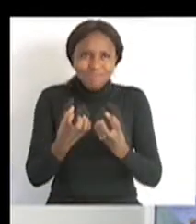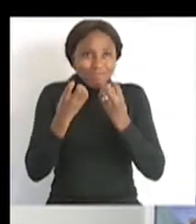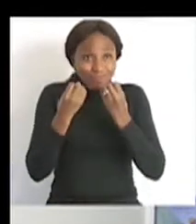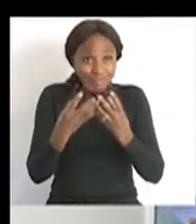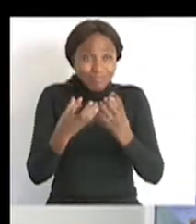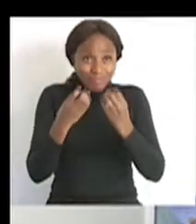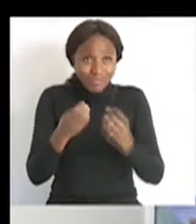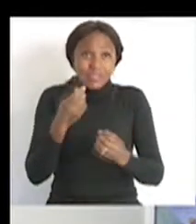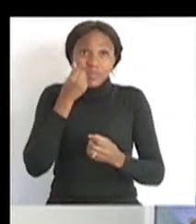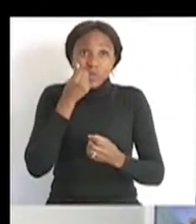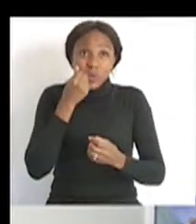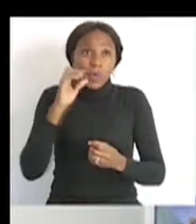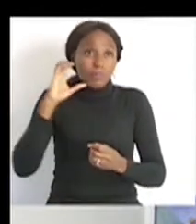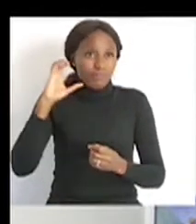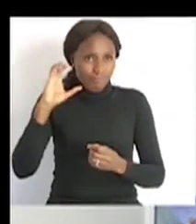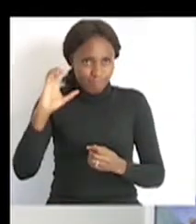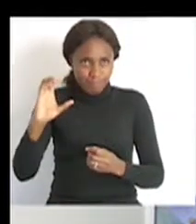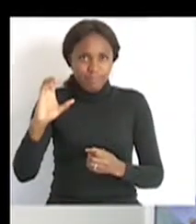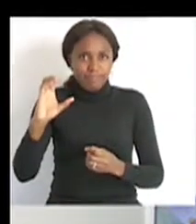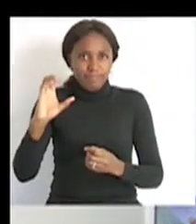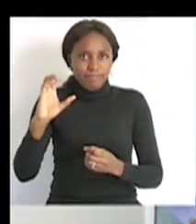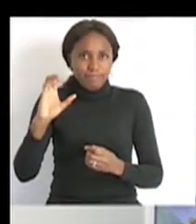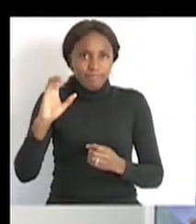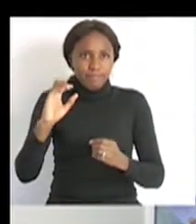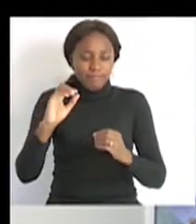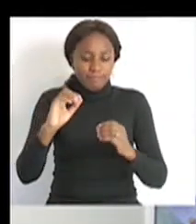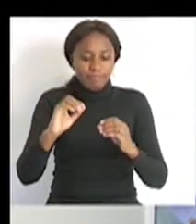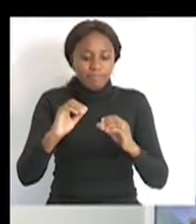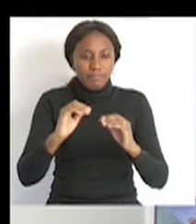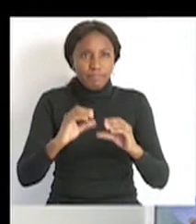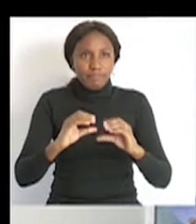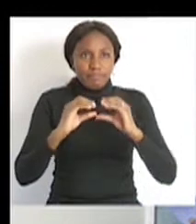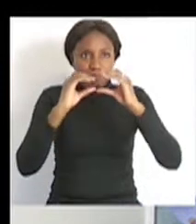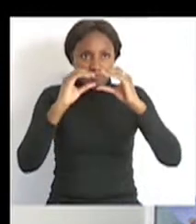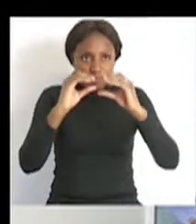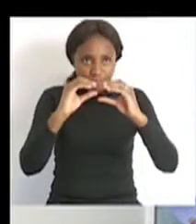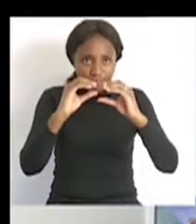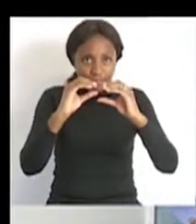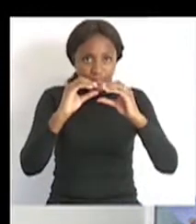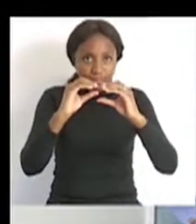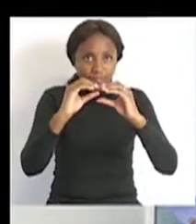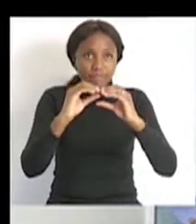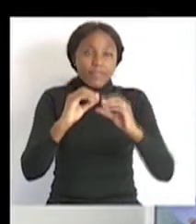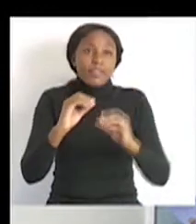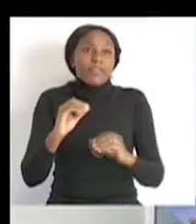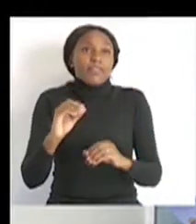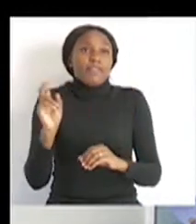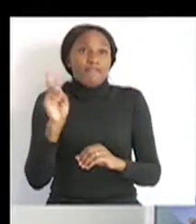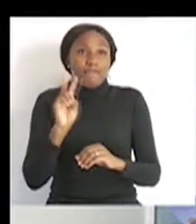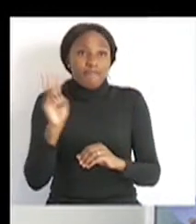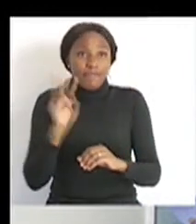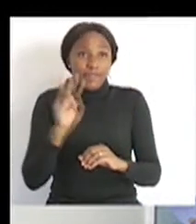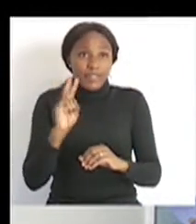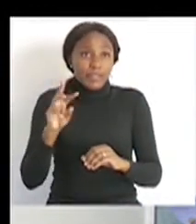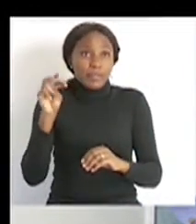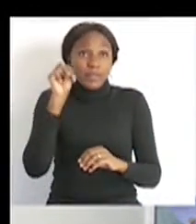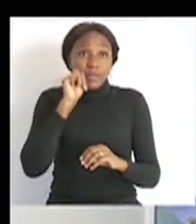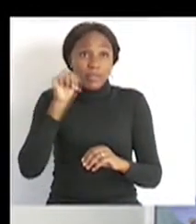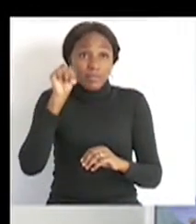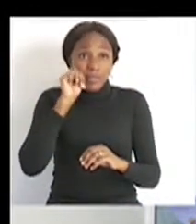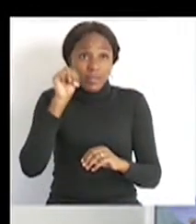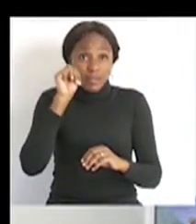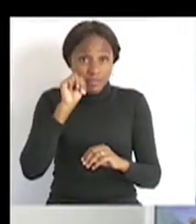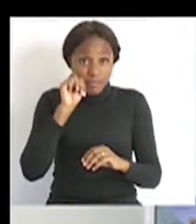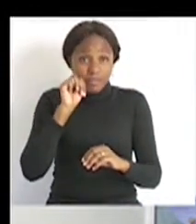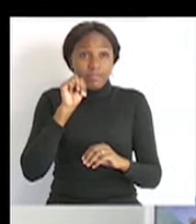of carbohydrates. Okay, then we move up to vitamins and minerals. So we find them in fruits and vegetables. Okay, and